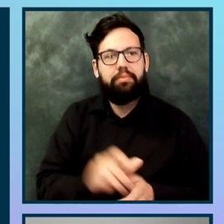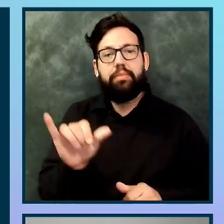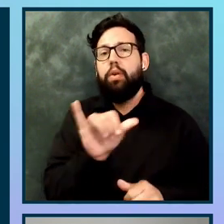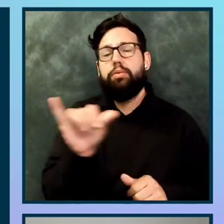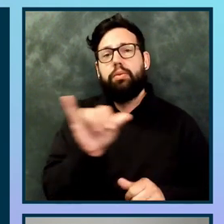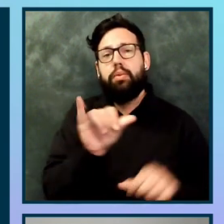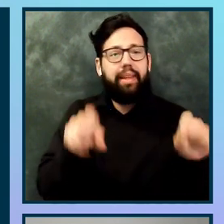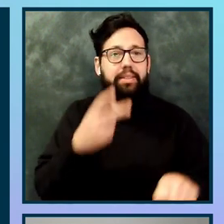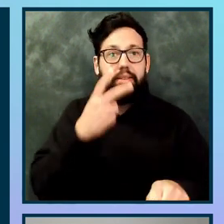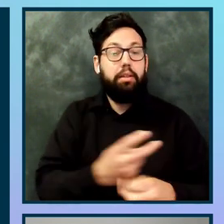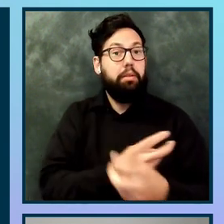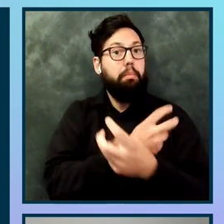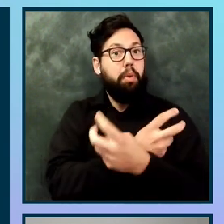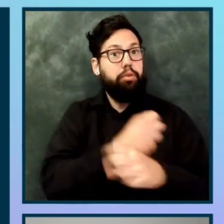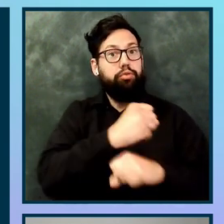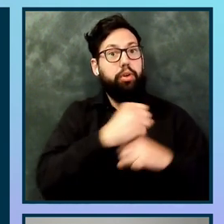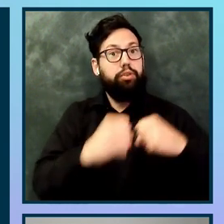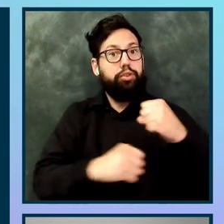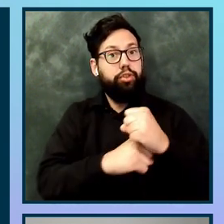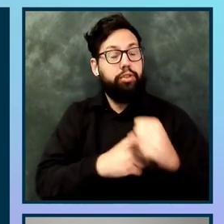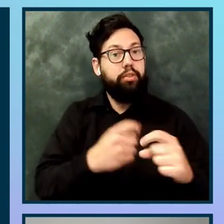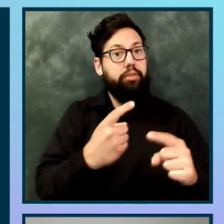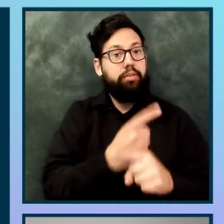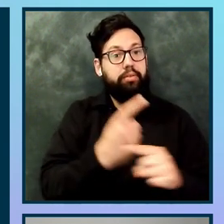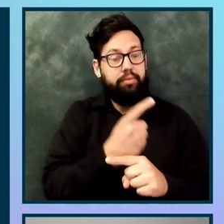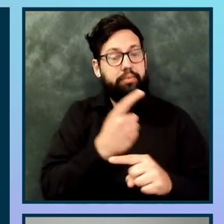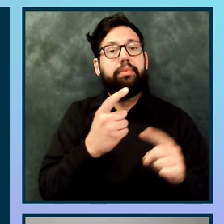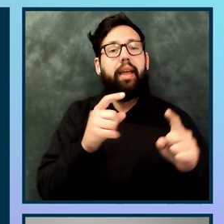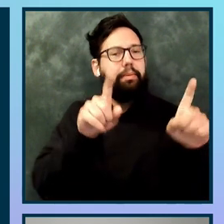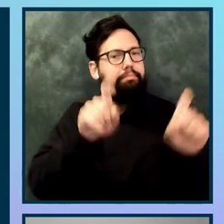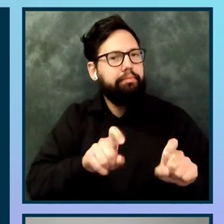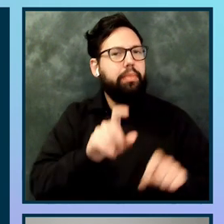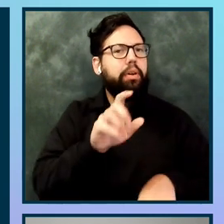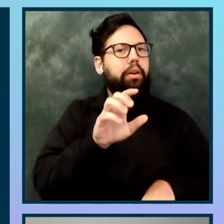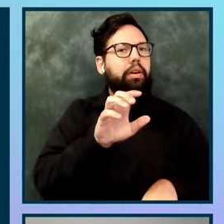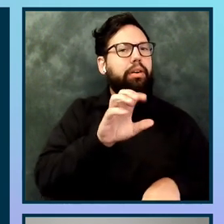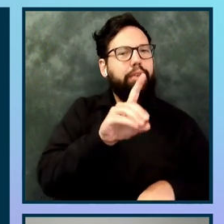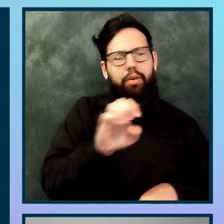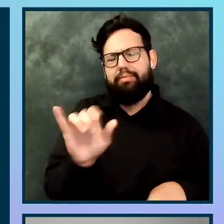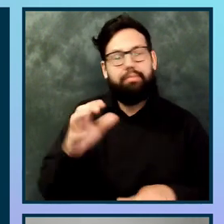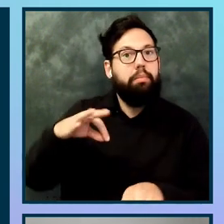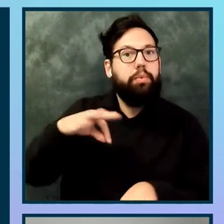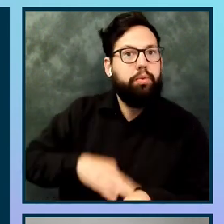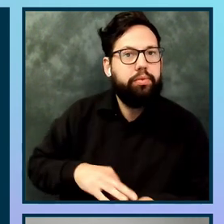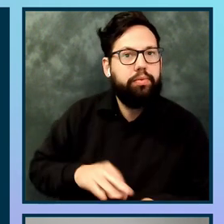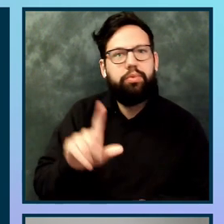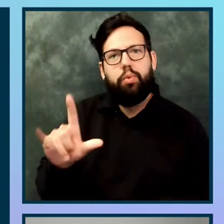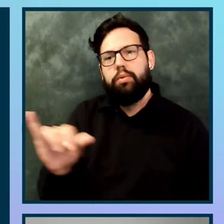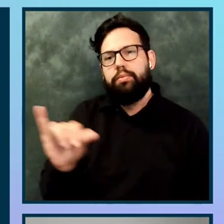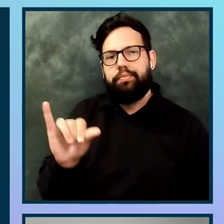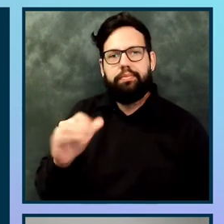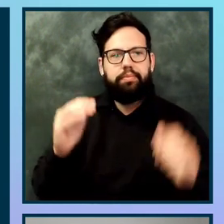done, and you can dig in the HTML code. So a very useful tool as well. And of course,